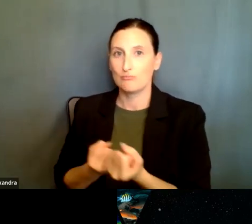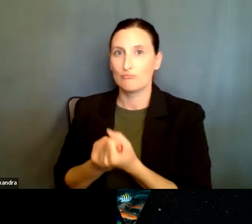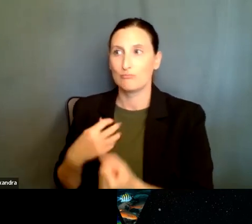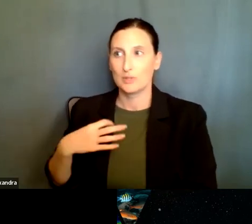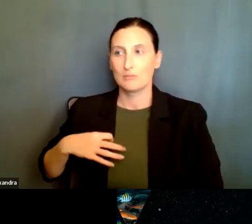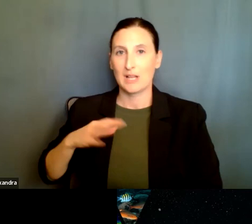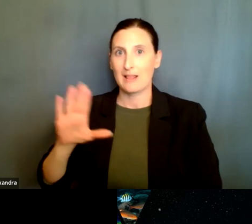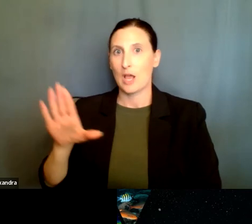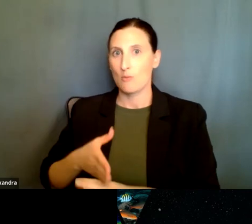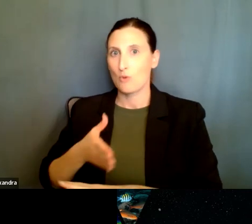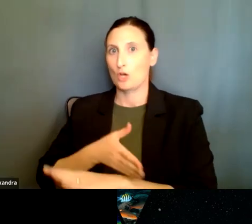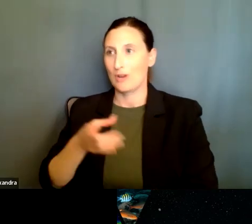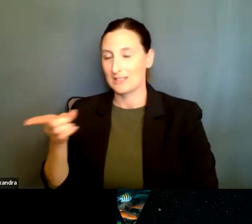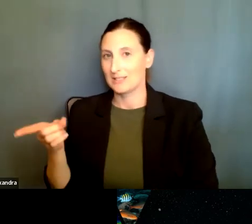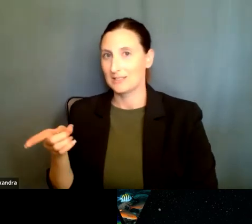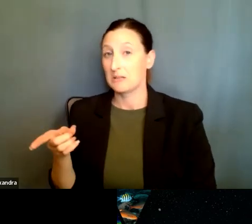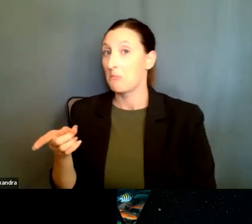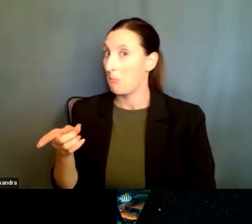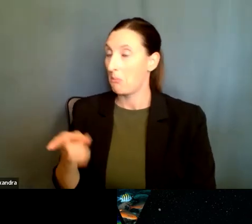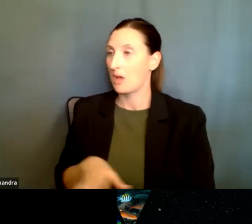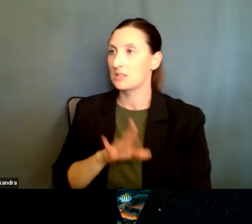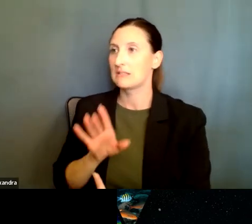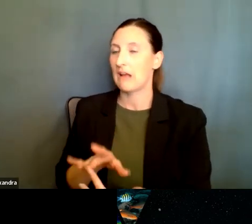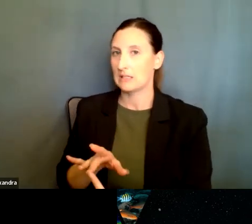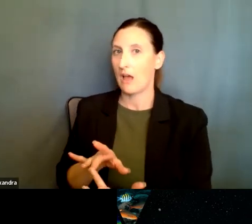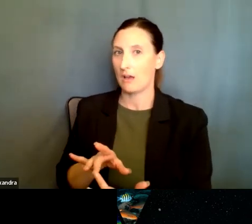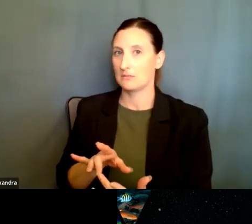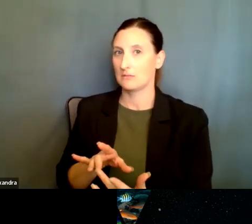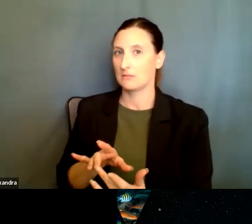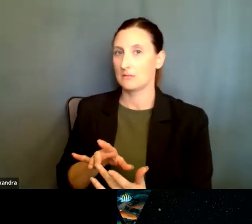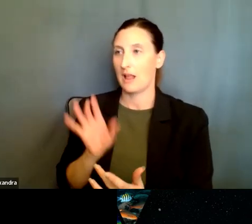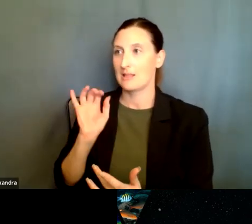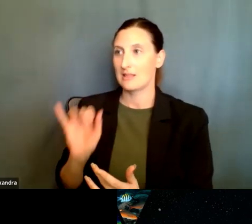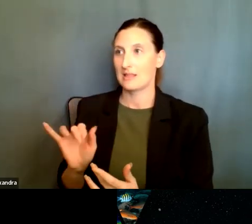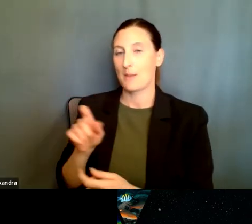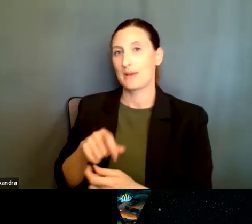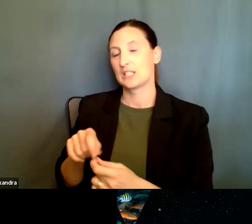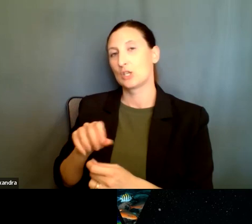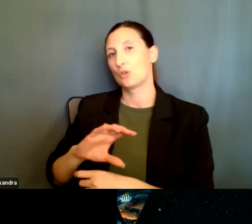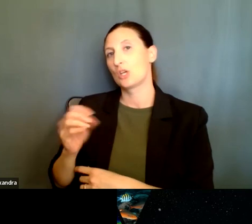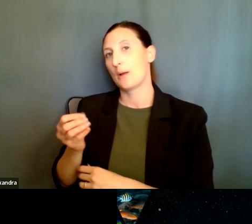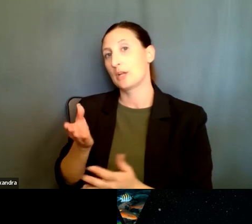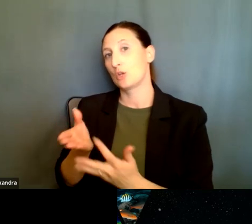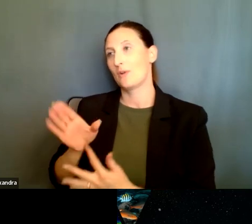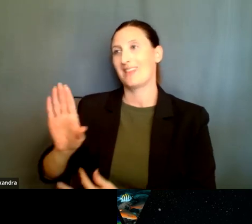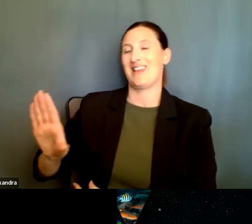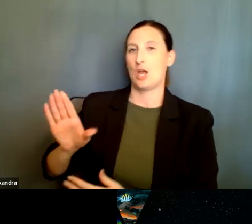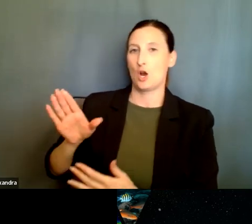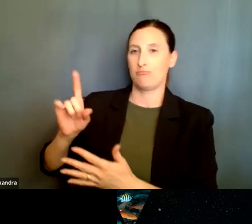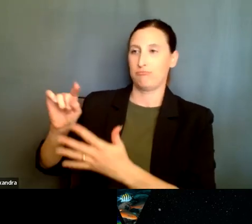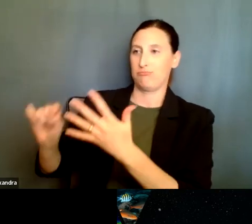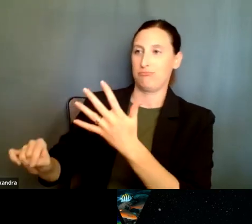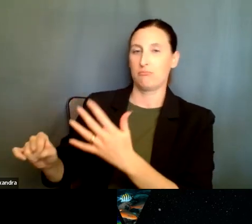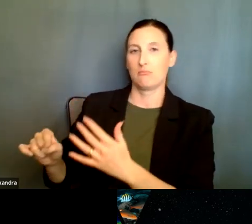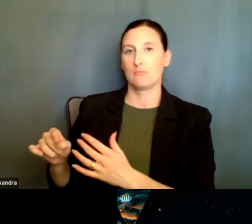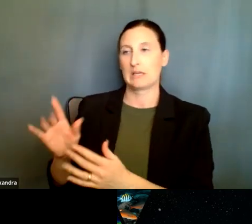progress in that particular area, contact the, the, um, that particular company through the channel with the contact information that